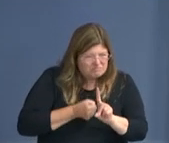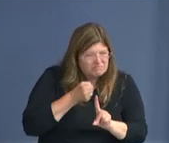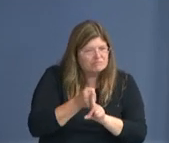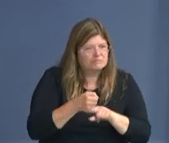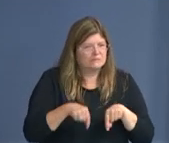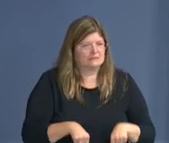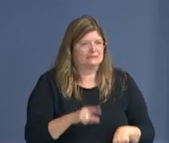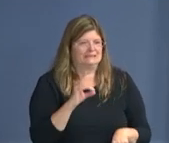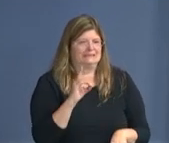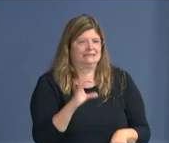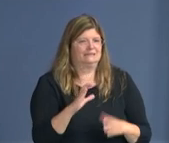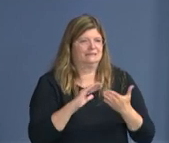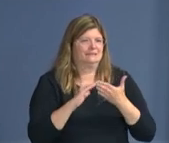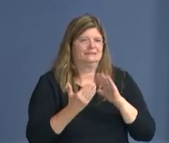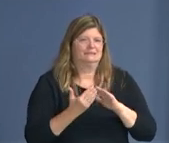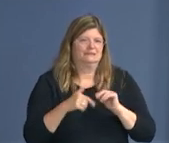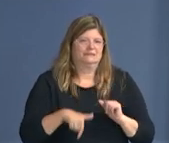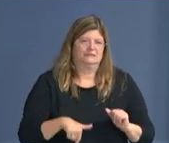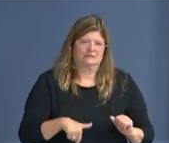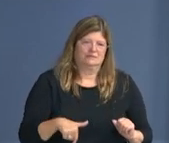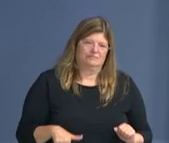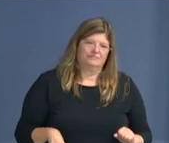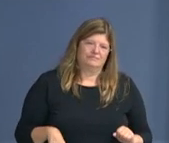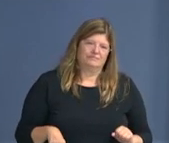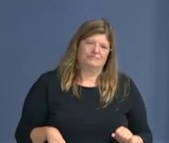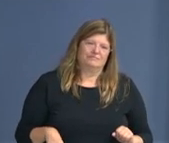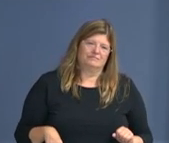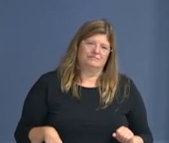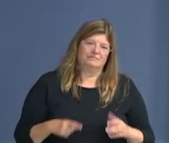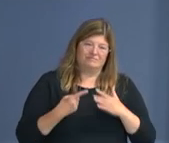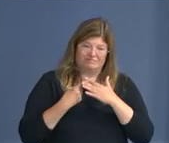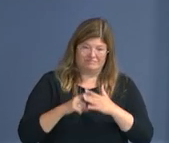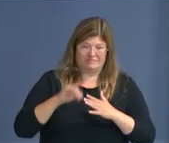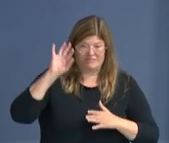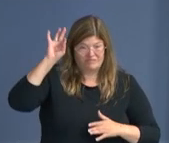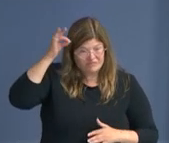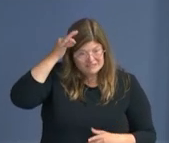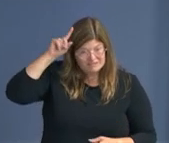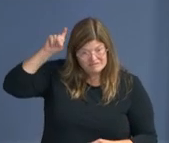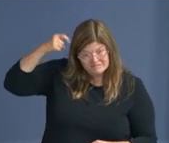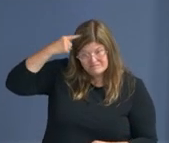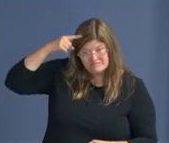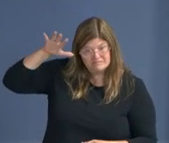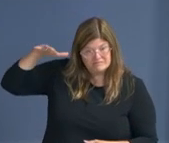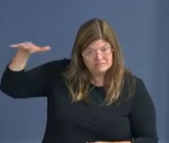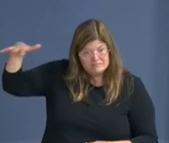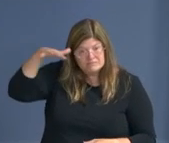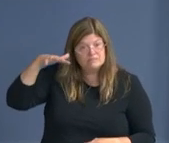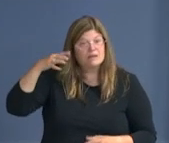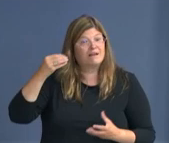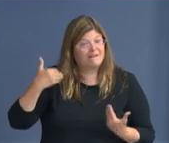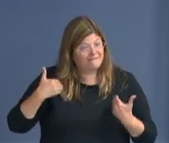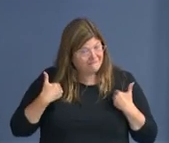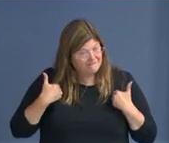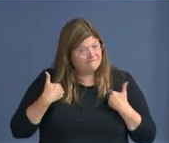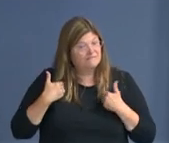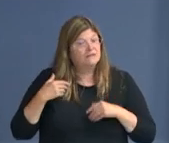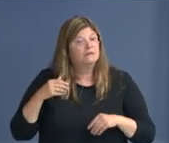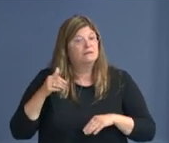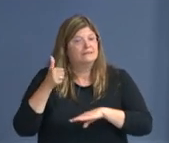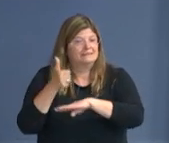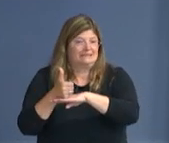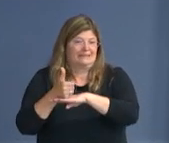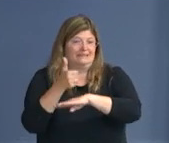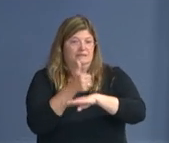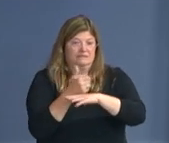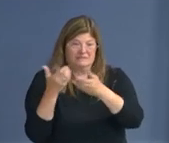it's the seat of the federal government, um, his legacy, uh, in segregationist policy. So, I think that we are in